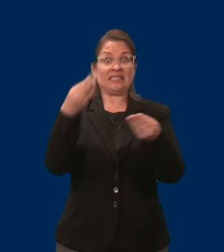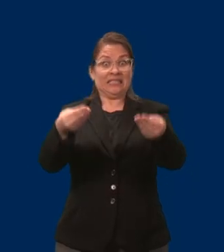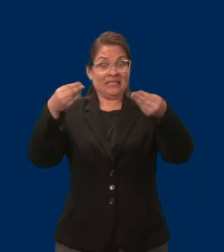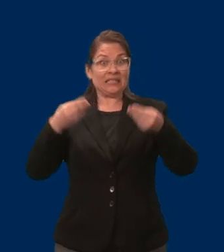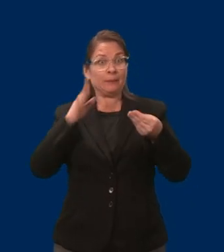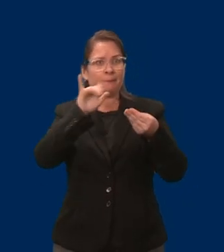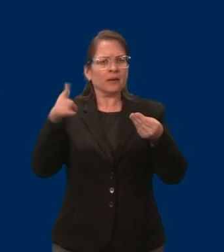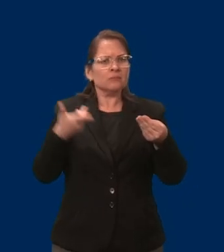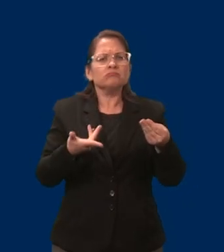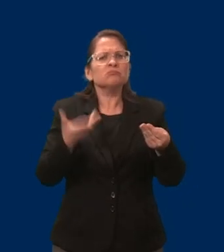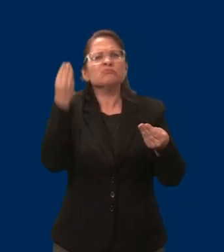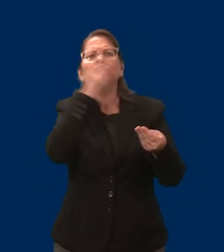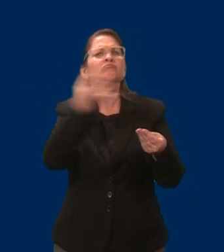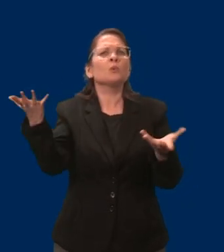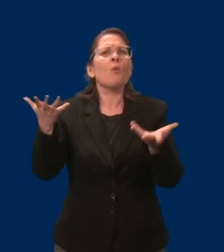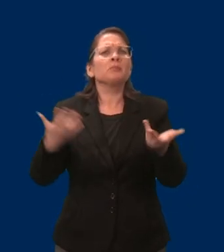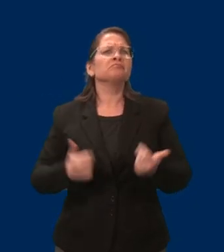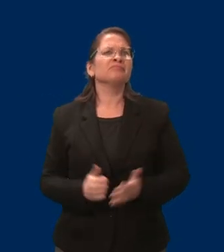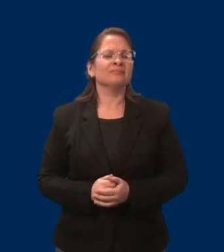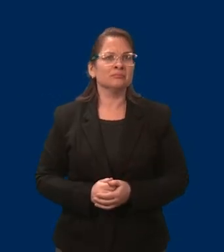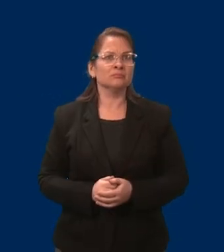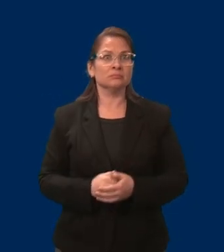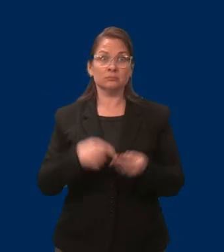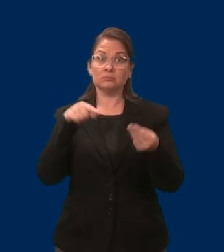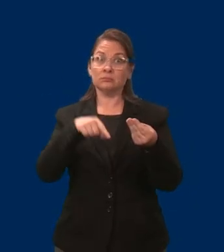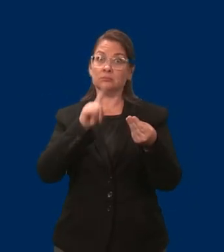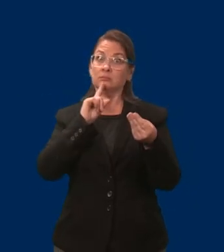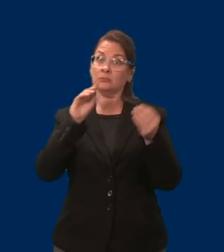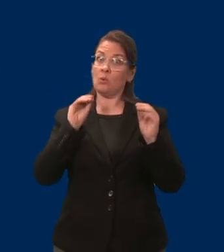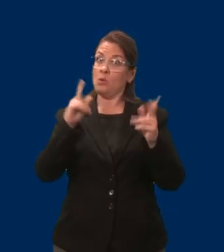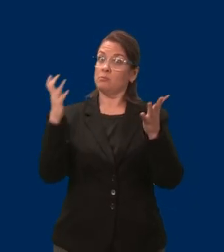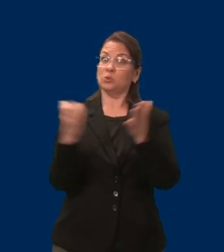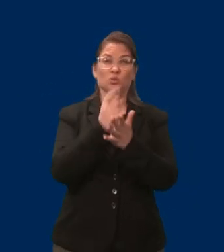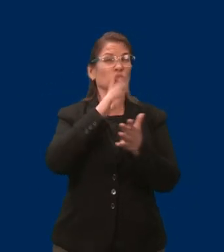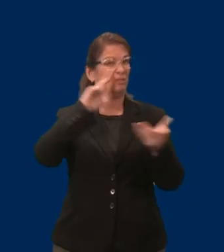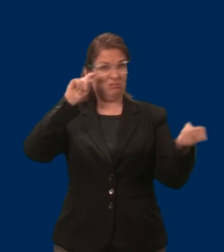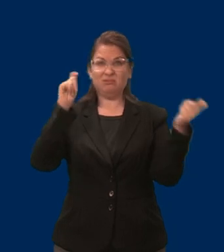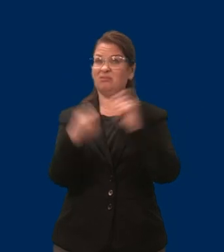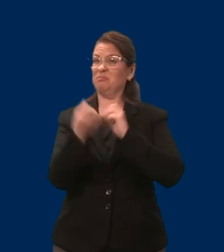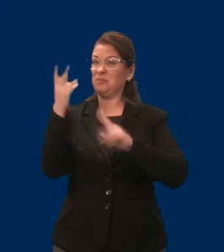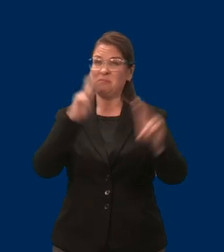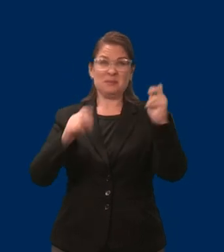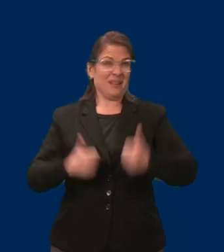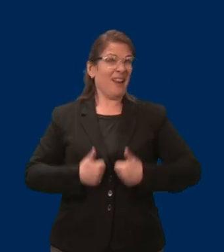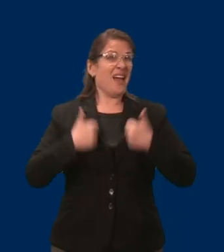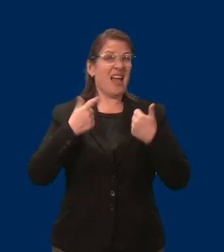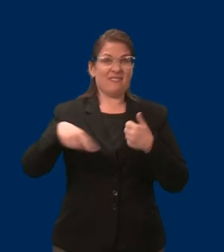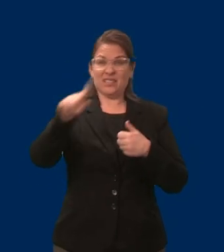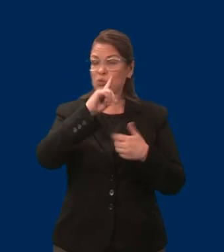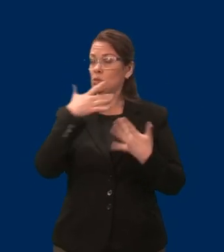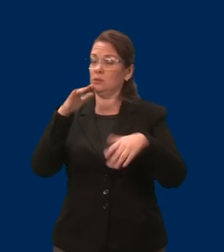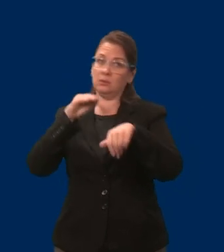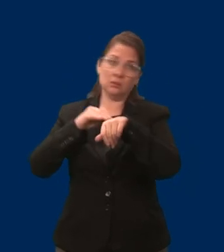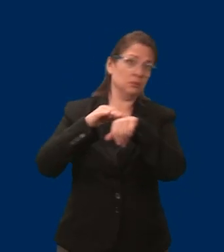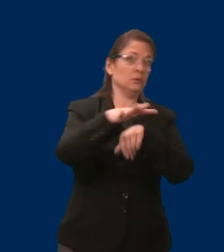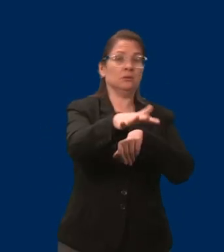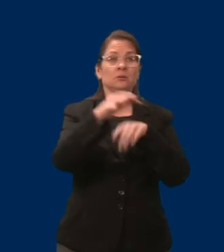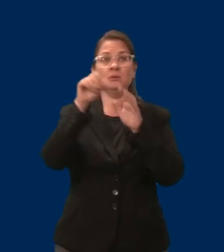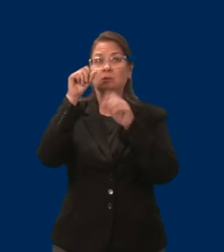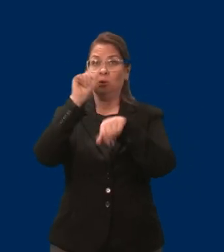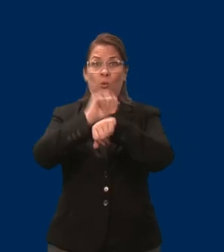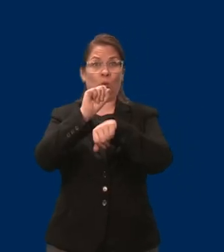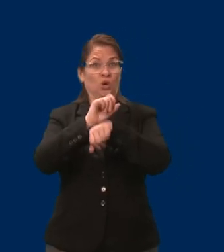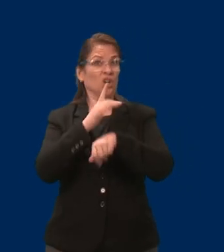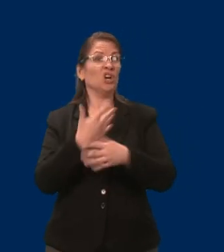of weeks here, because we have a chance to change some real lives and make a profound impact on the workforce with this bill. Thanks,